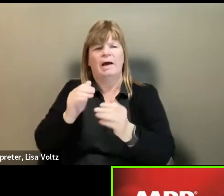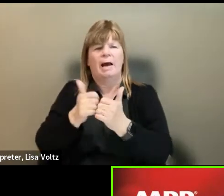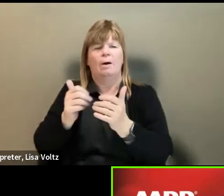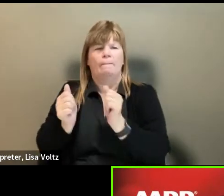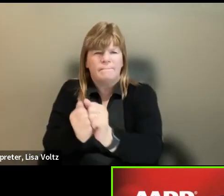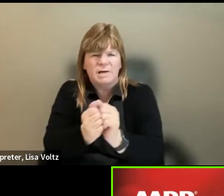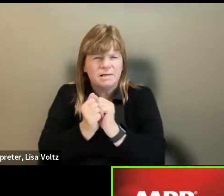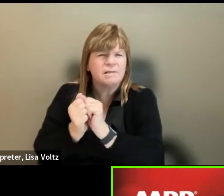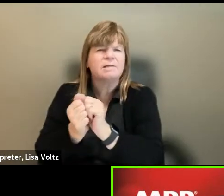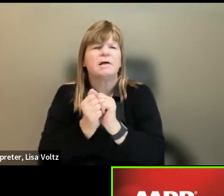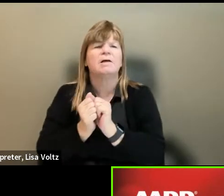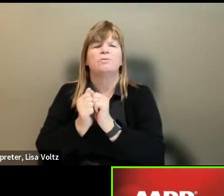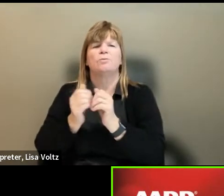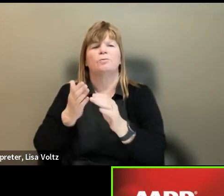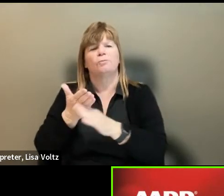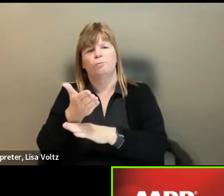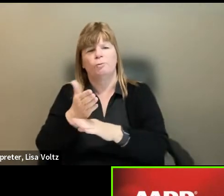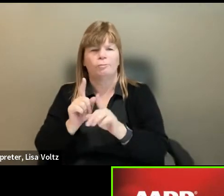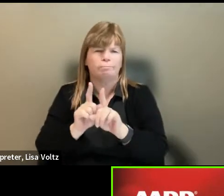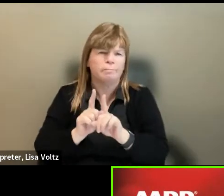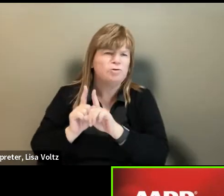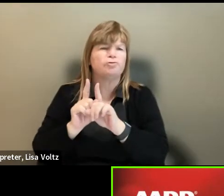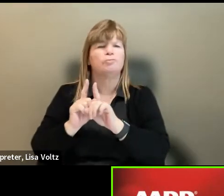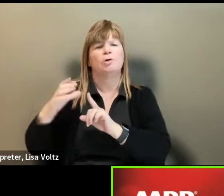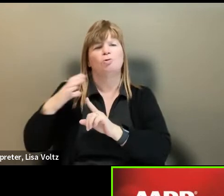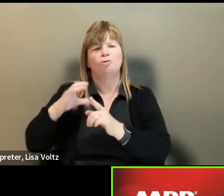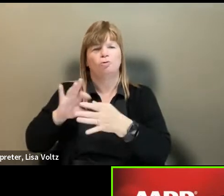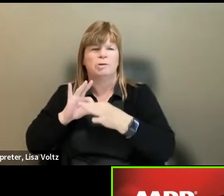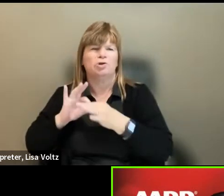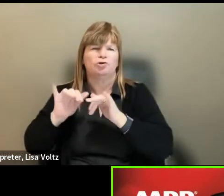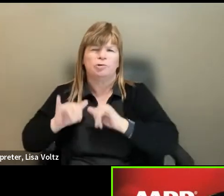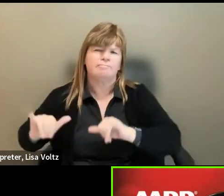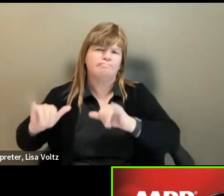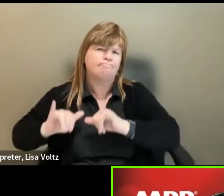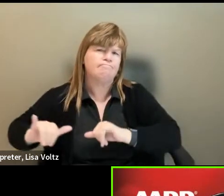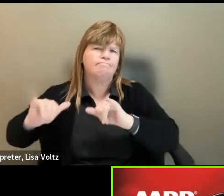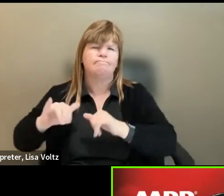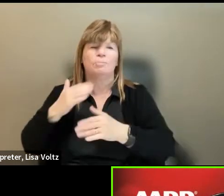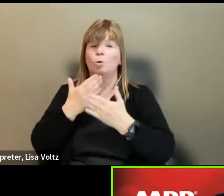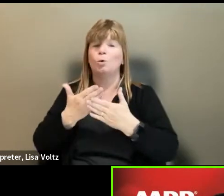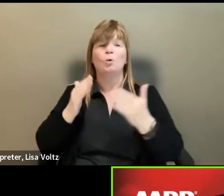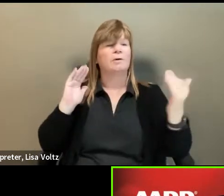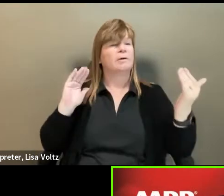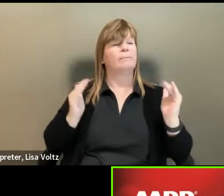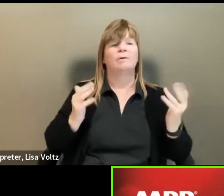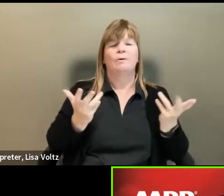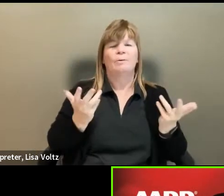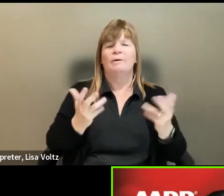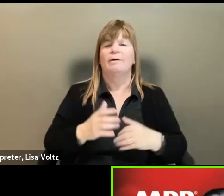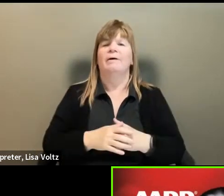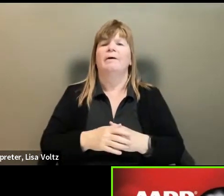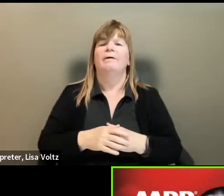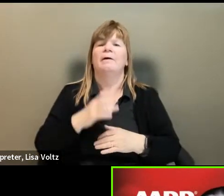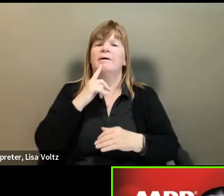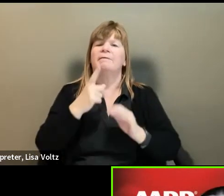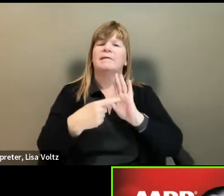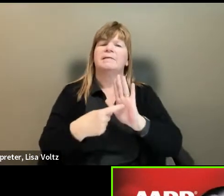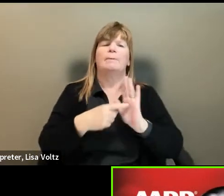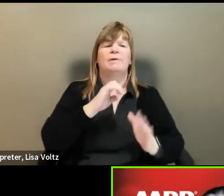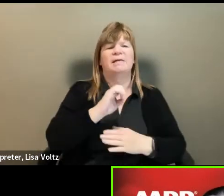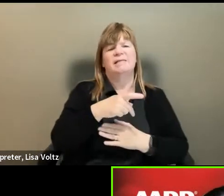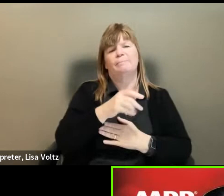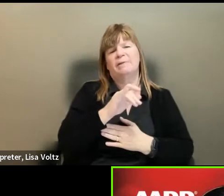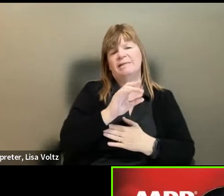uh, through a mentoring or a coaching, uh, relationship. So, uh, a good analogy that I like to use is that an example of explicit knowledge